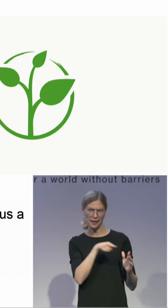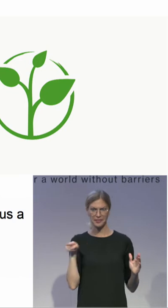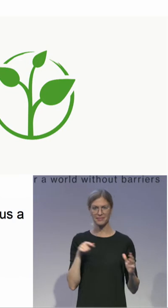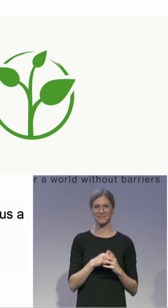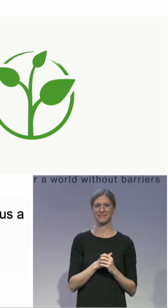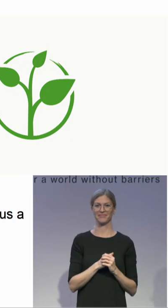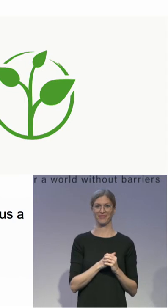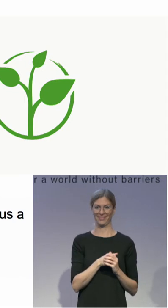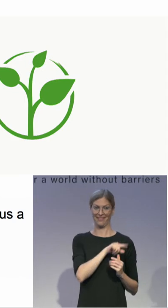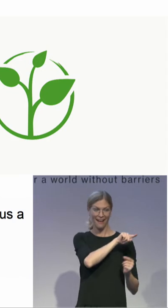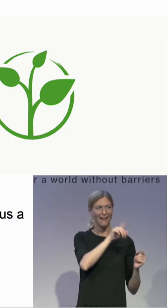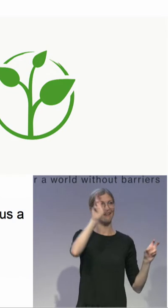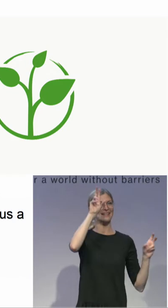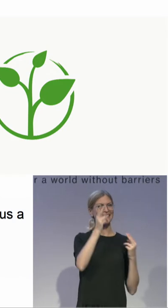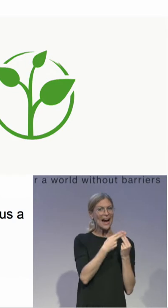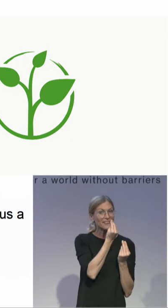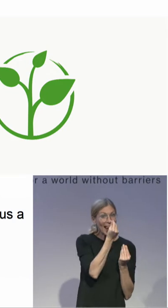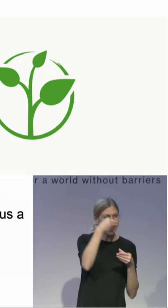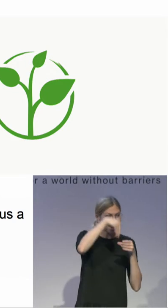So to all the governments out there, listen.